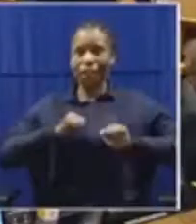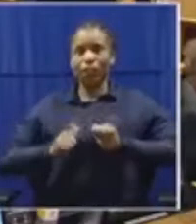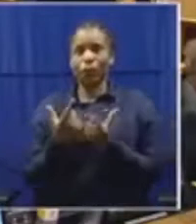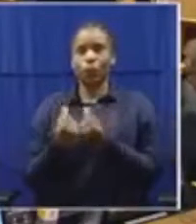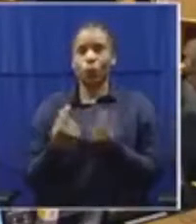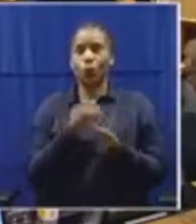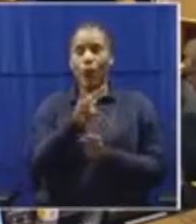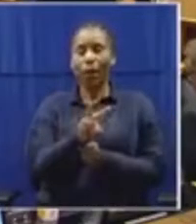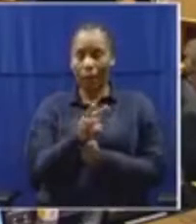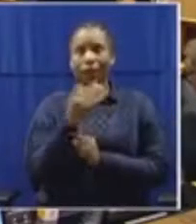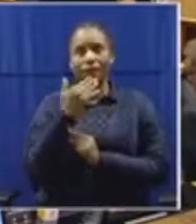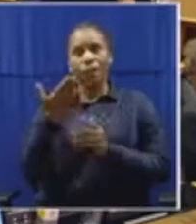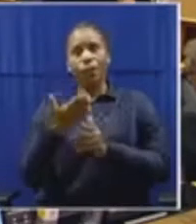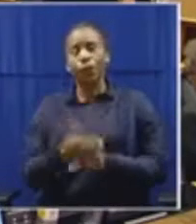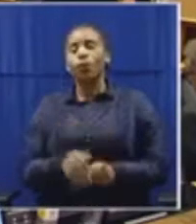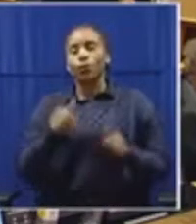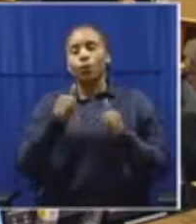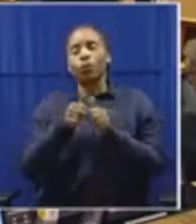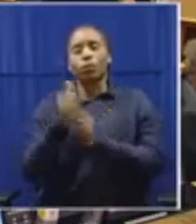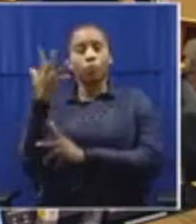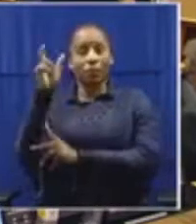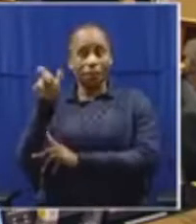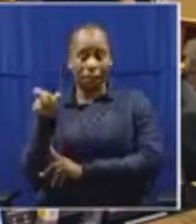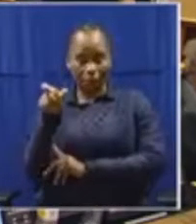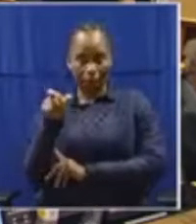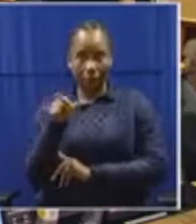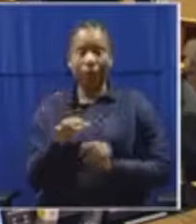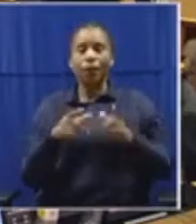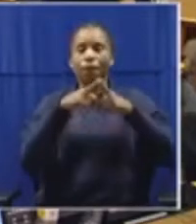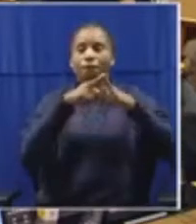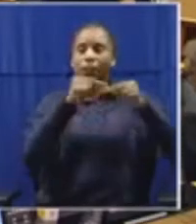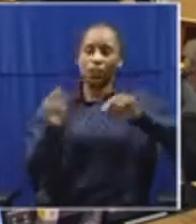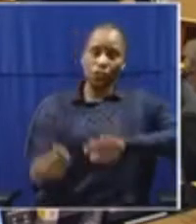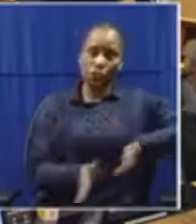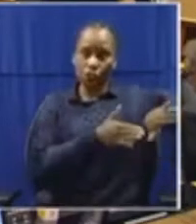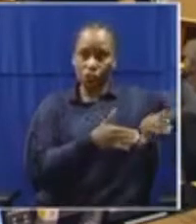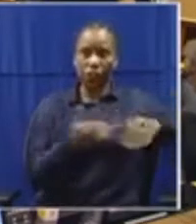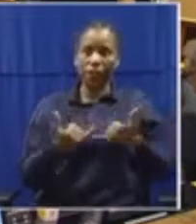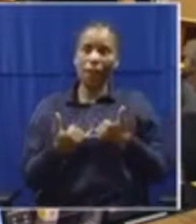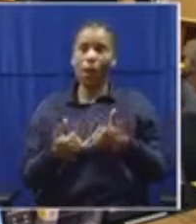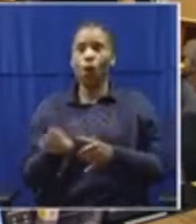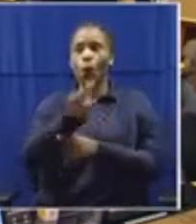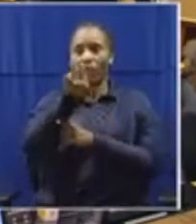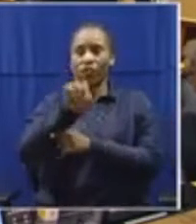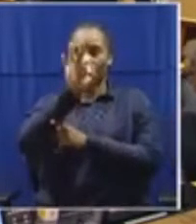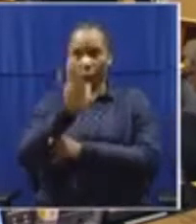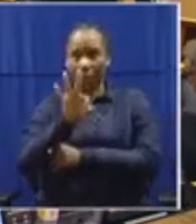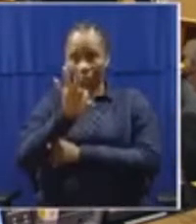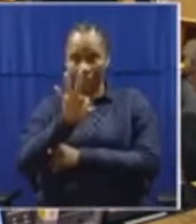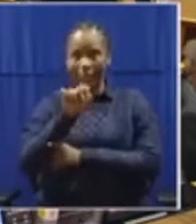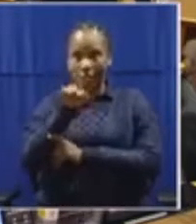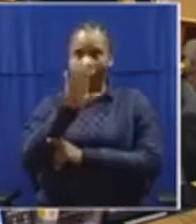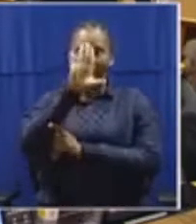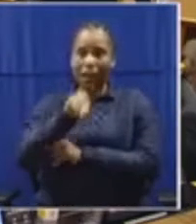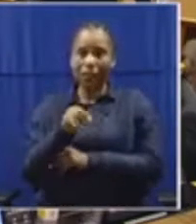That was the last supplementary of question two. move on to question three. It was put to you by the Honorable Malema.